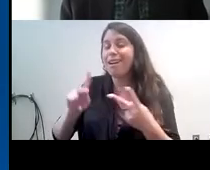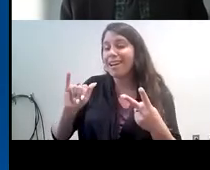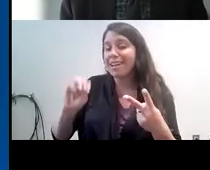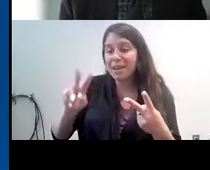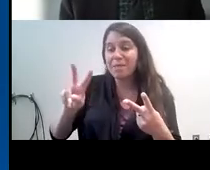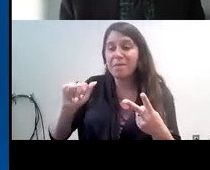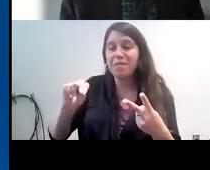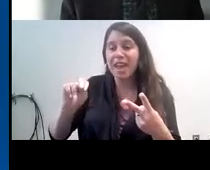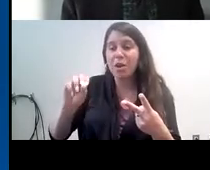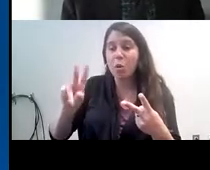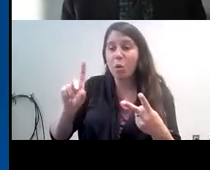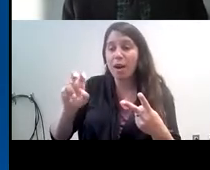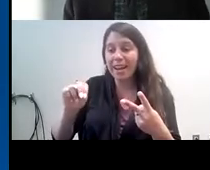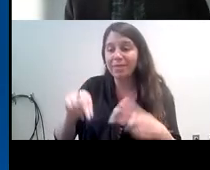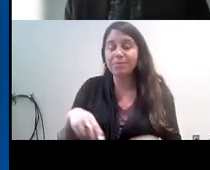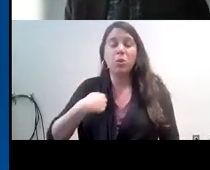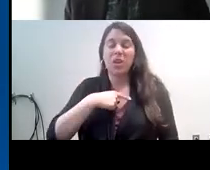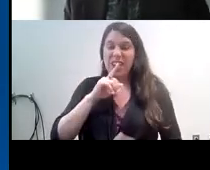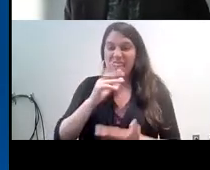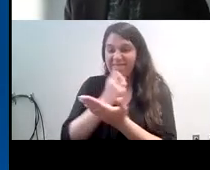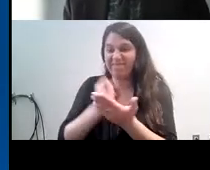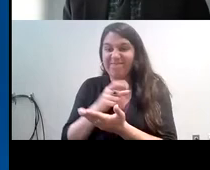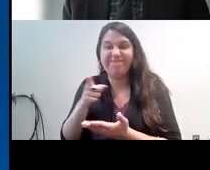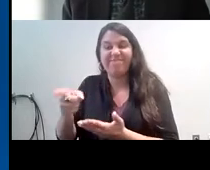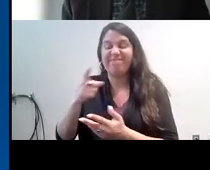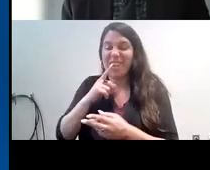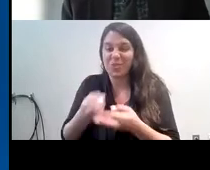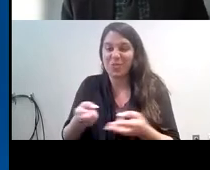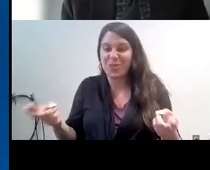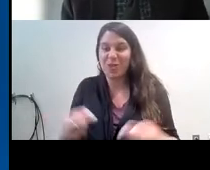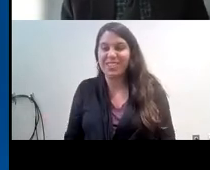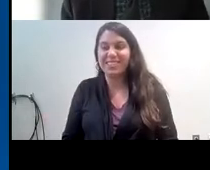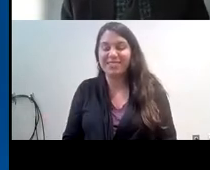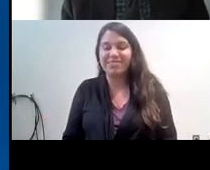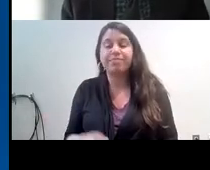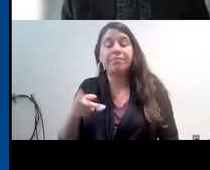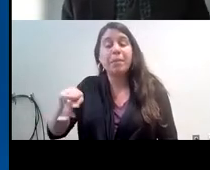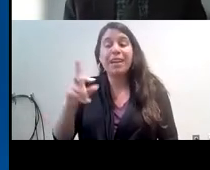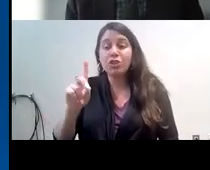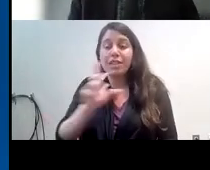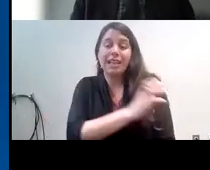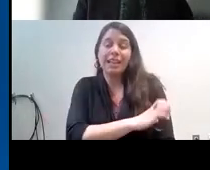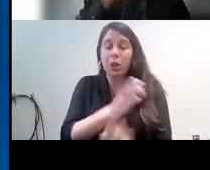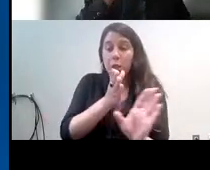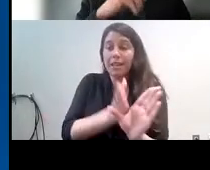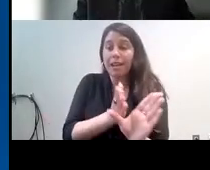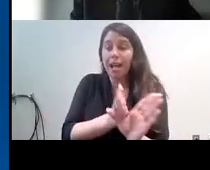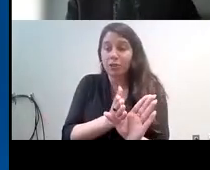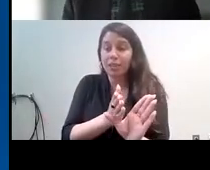resource for us. Dr. Jimenez received his doctoral degree in clinical psychology